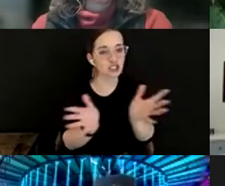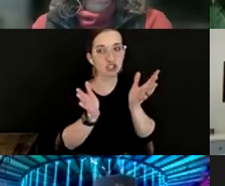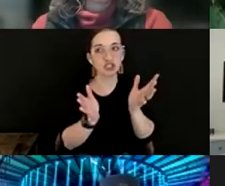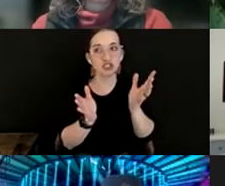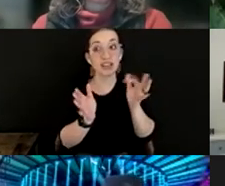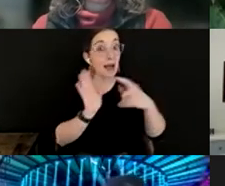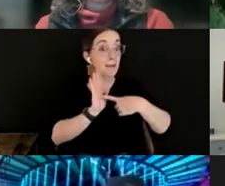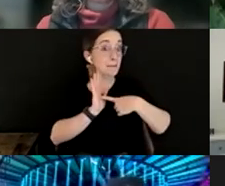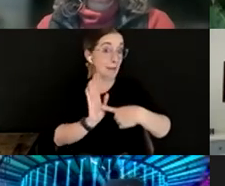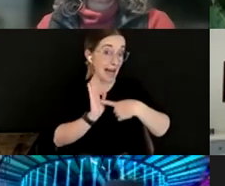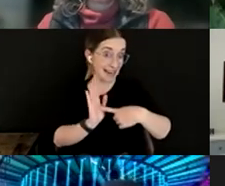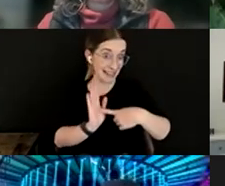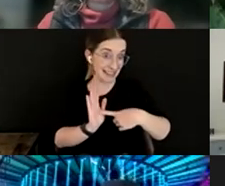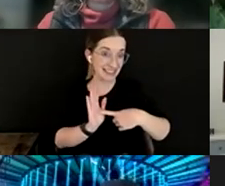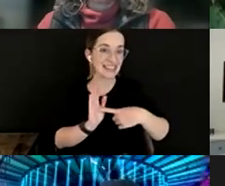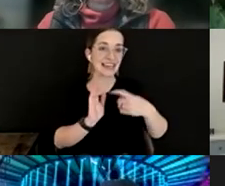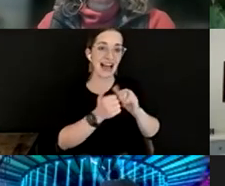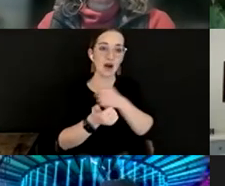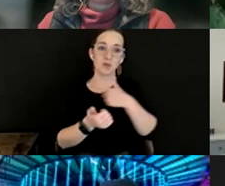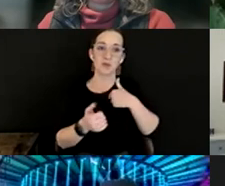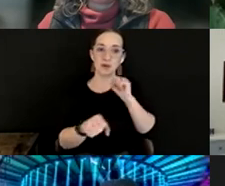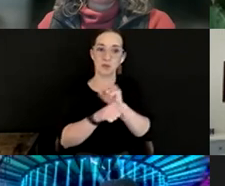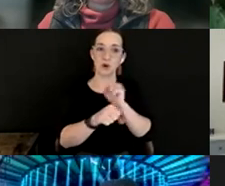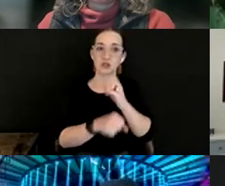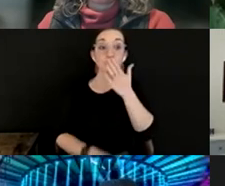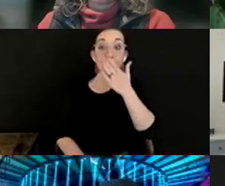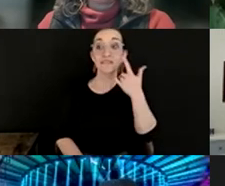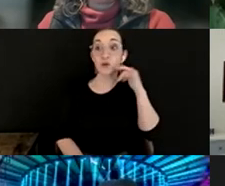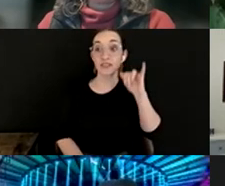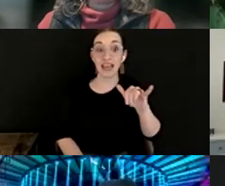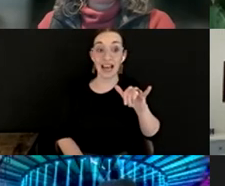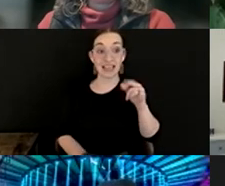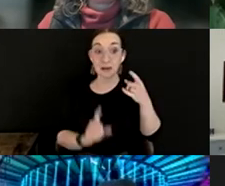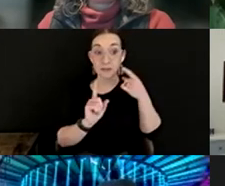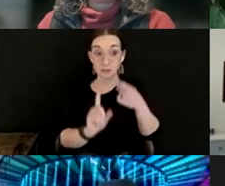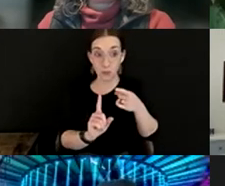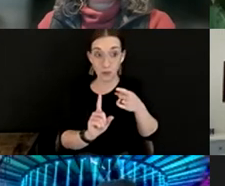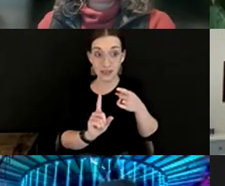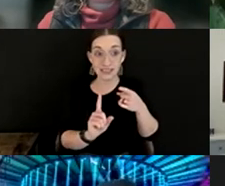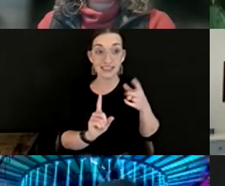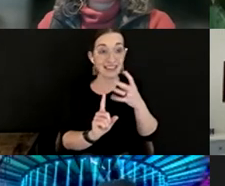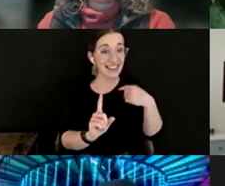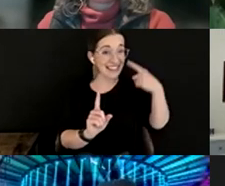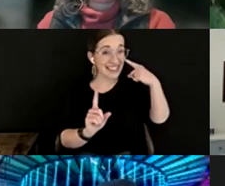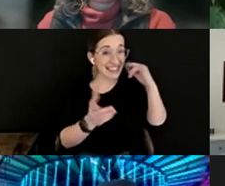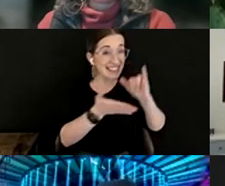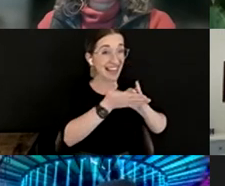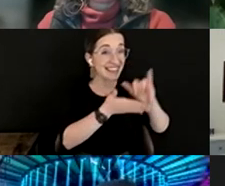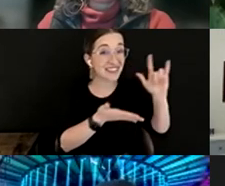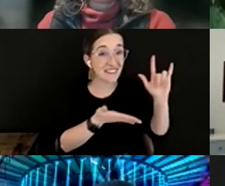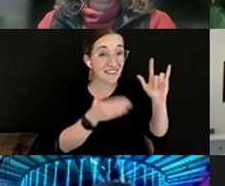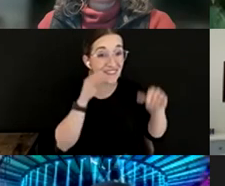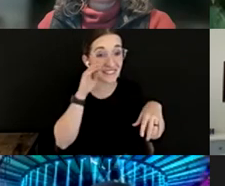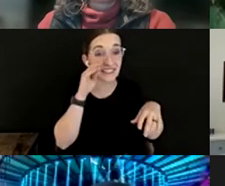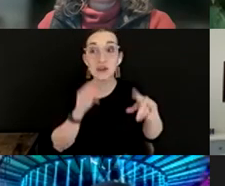model ways of working. So, you know, thank you for that point. And I think that's it at